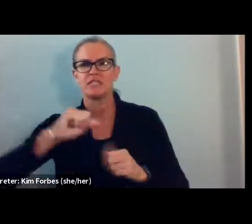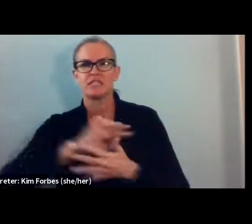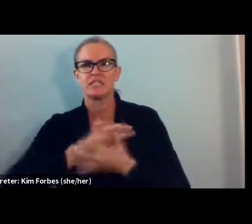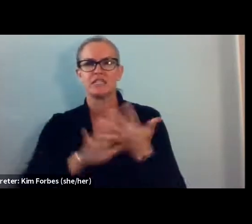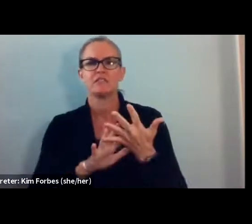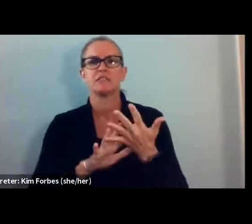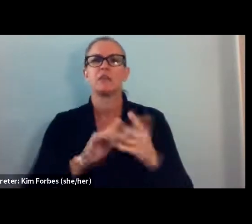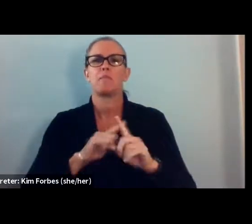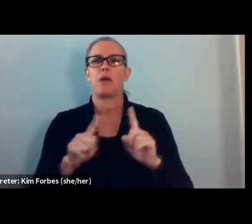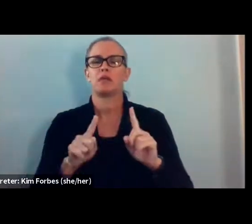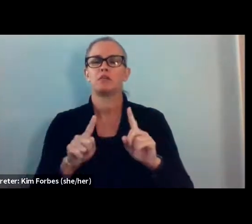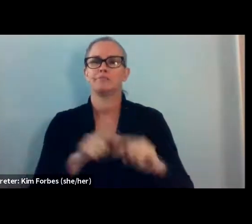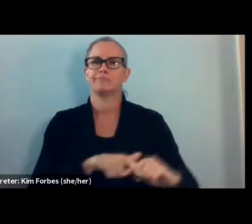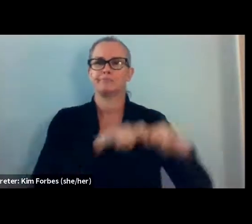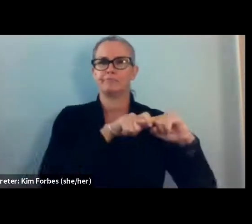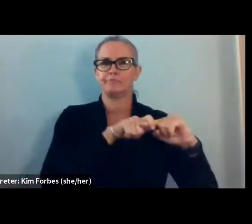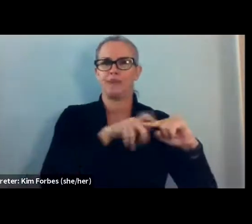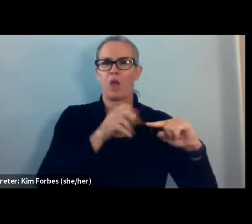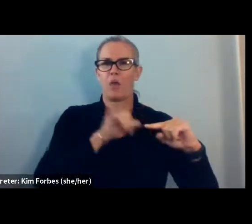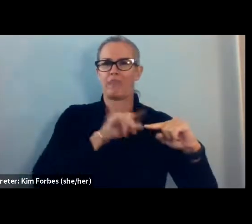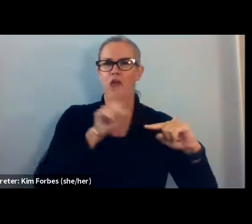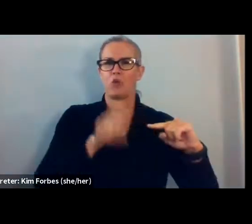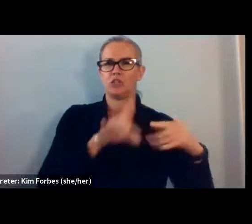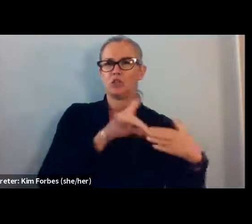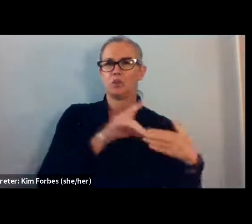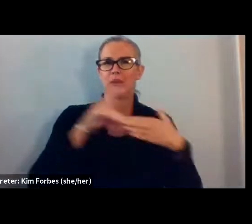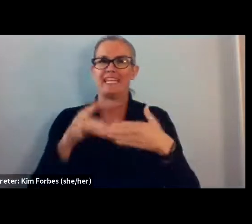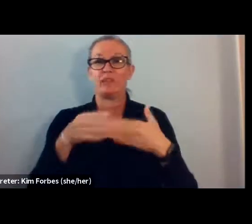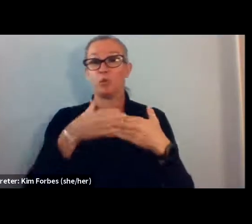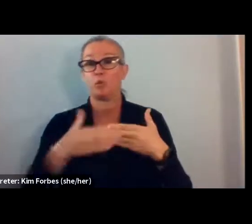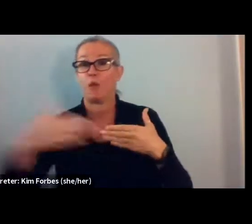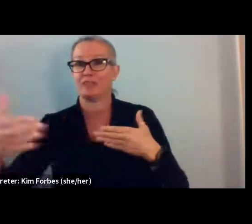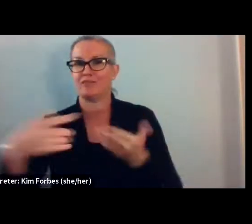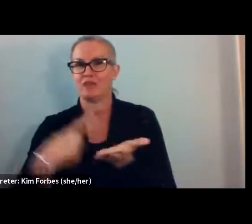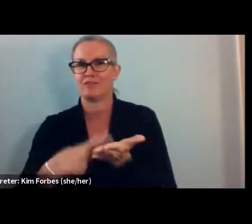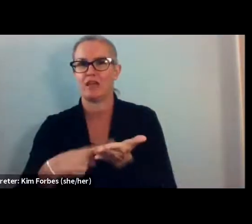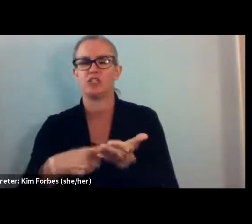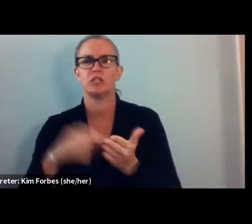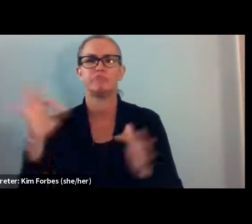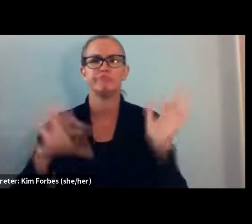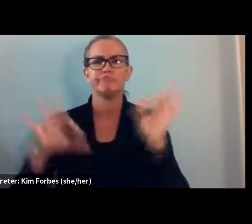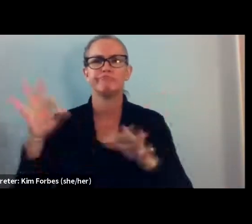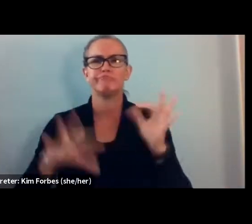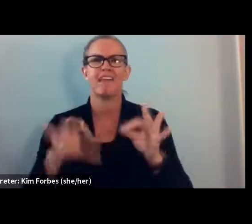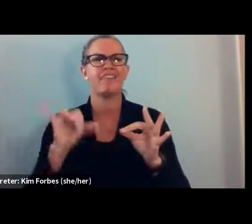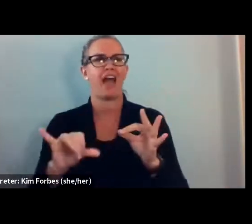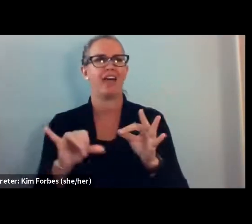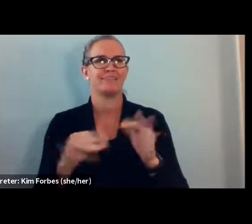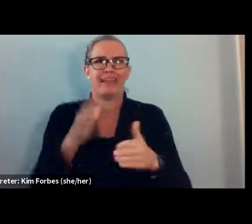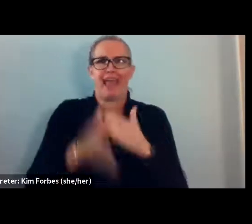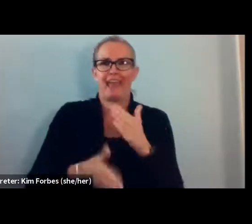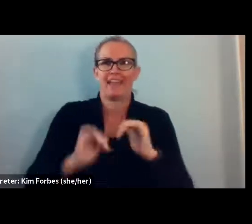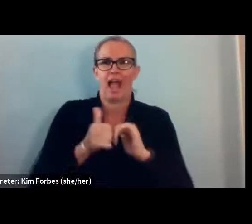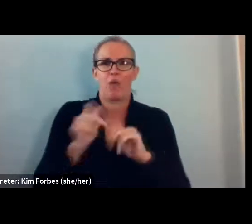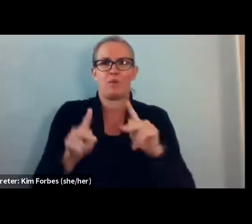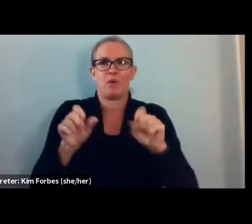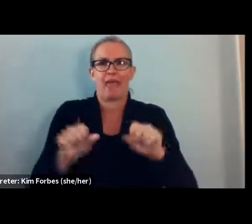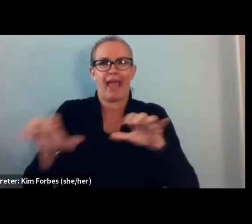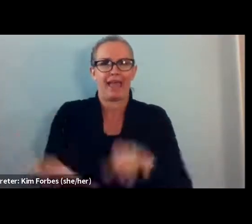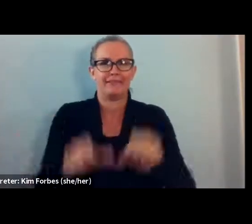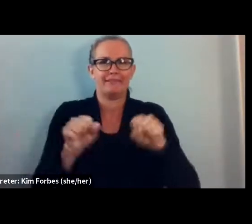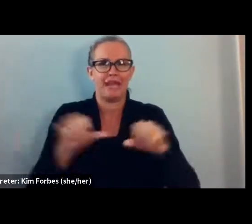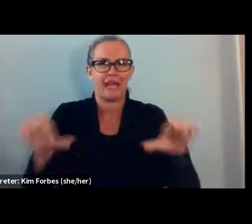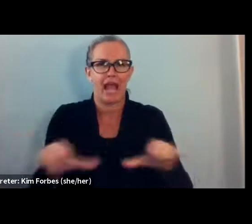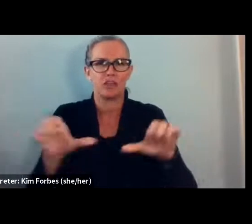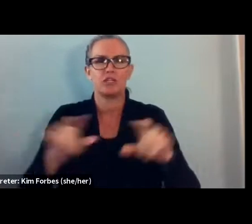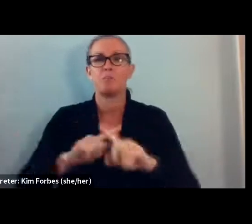permeate the rest of our discussion and like always, you know, kind of throw in how people can take action as well. And I kind of want, I want to start with